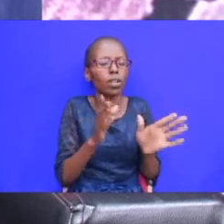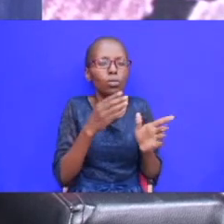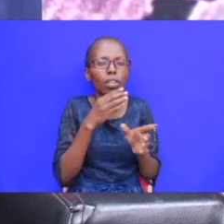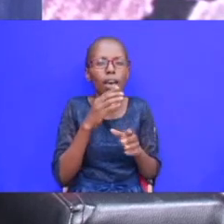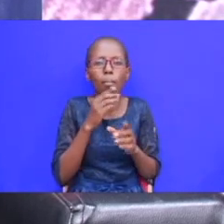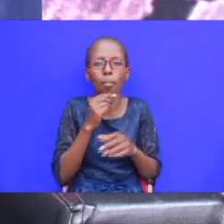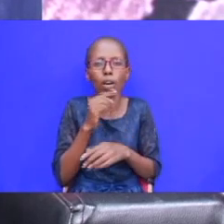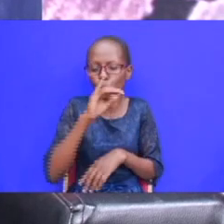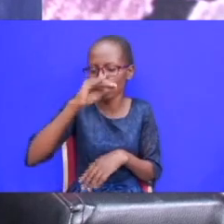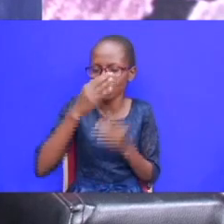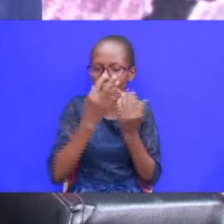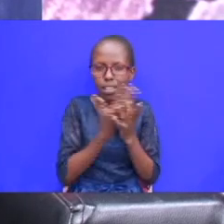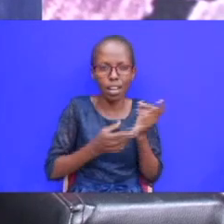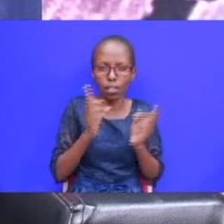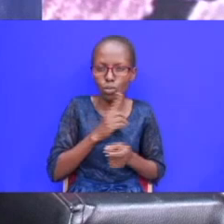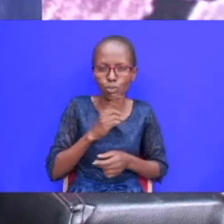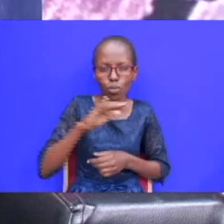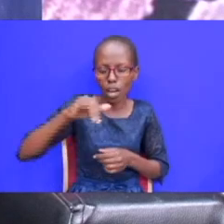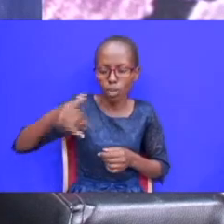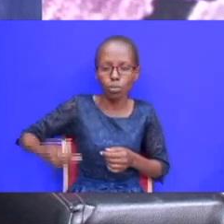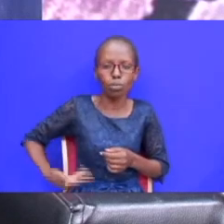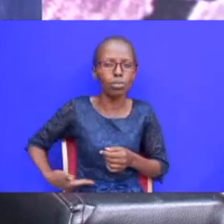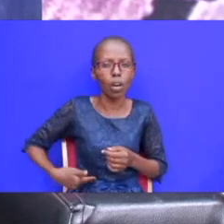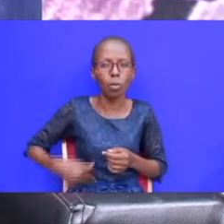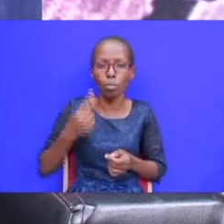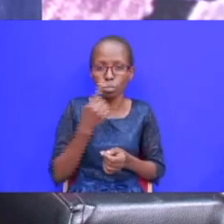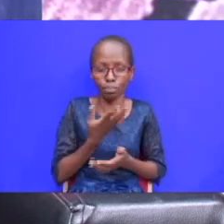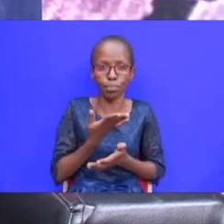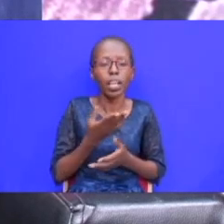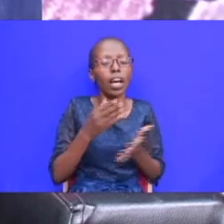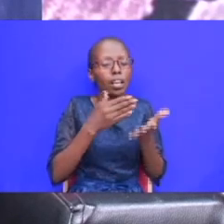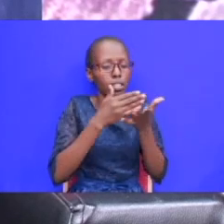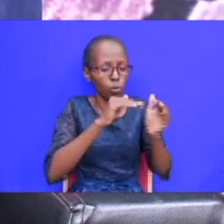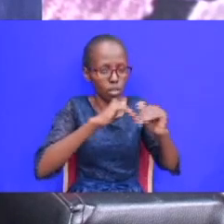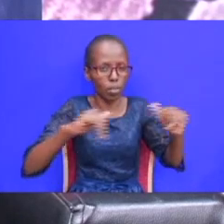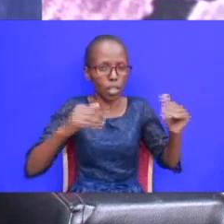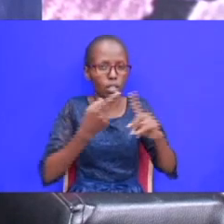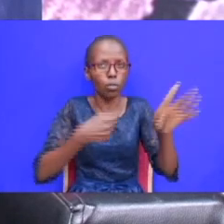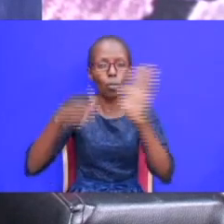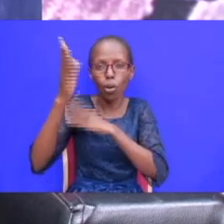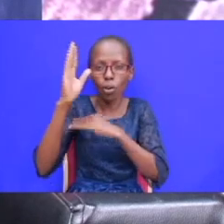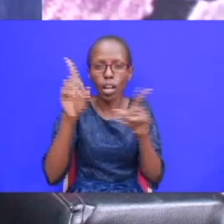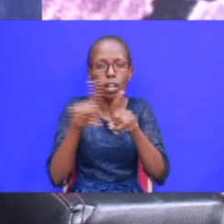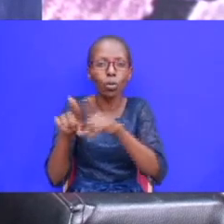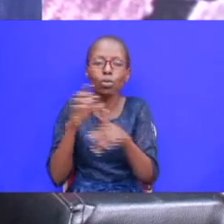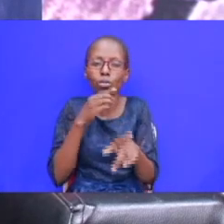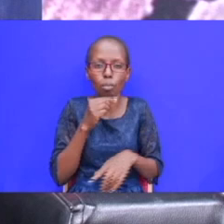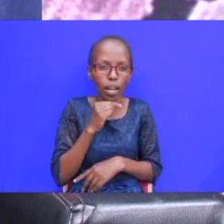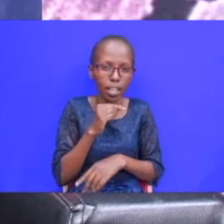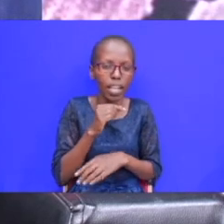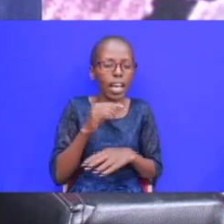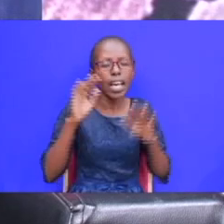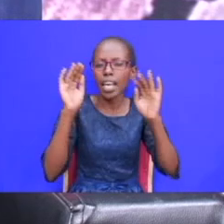who felt himself cut off from god and he was cut off also from man cut off from god cut off from man in a